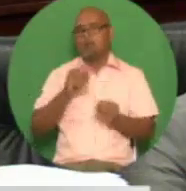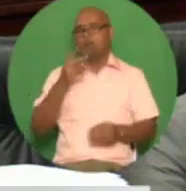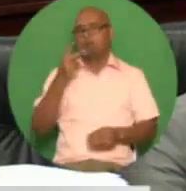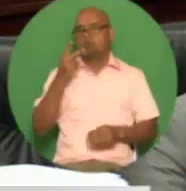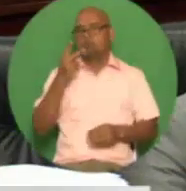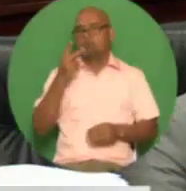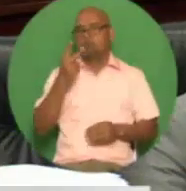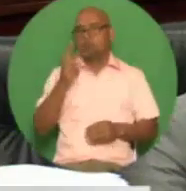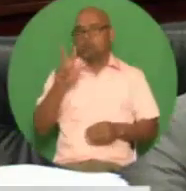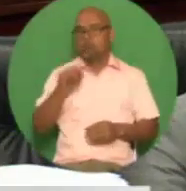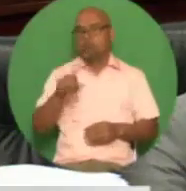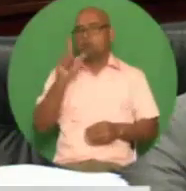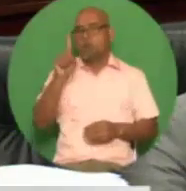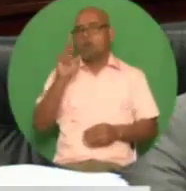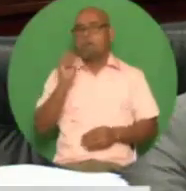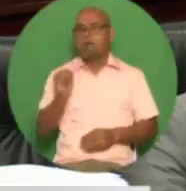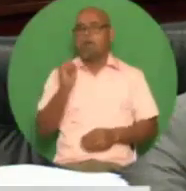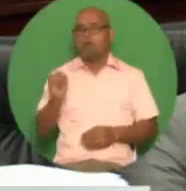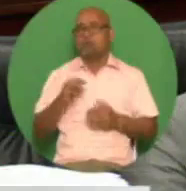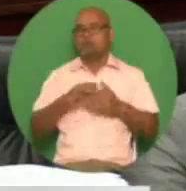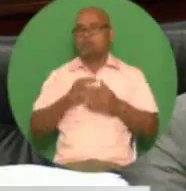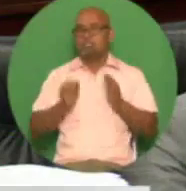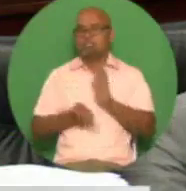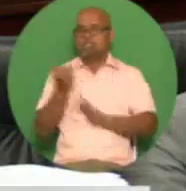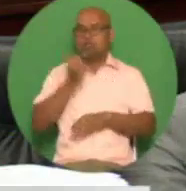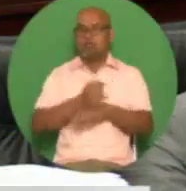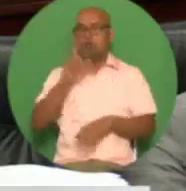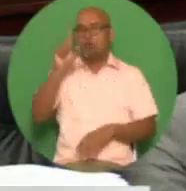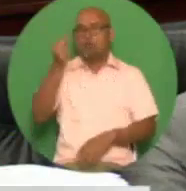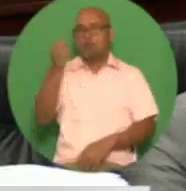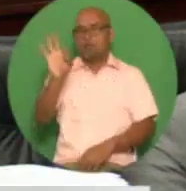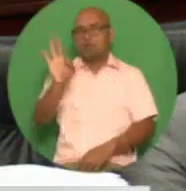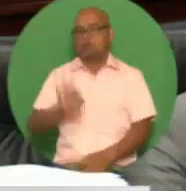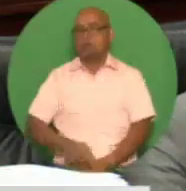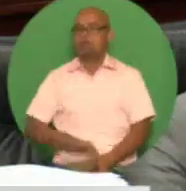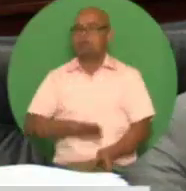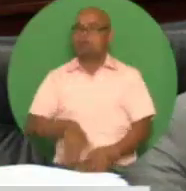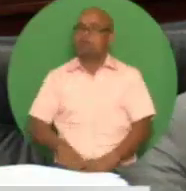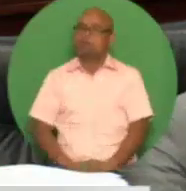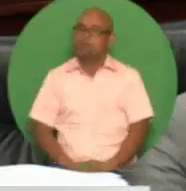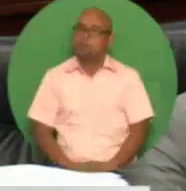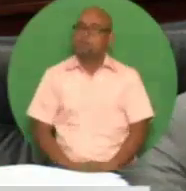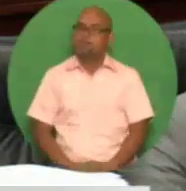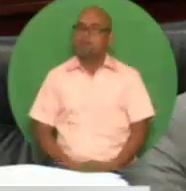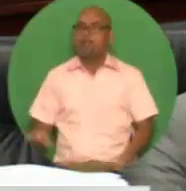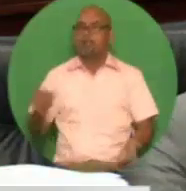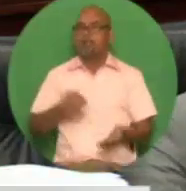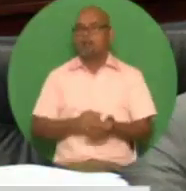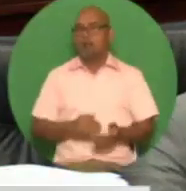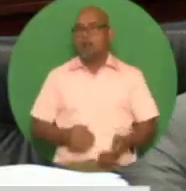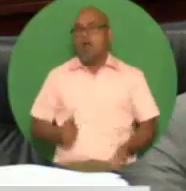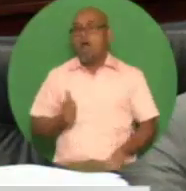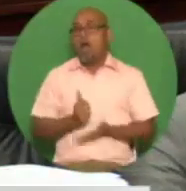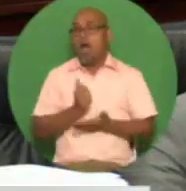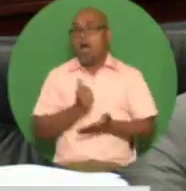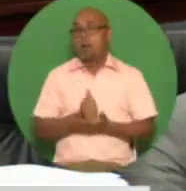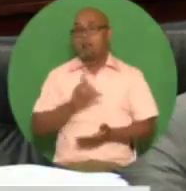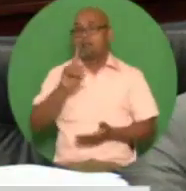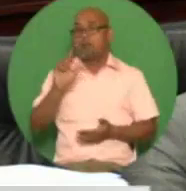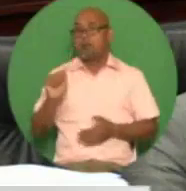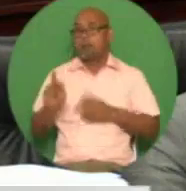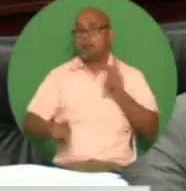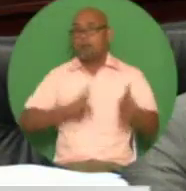take effect on january the first 2019 madam speaker again to help our disabled community differently abled